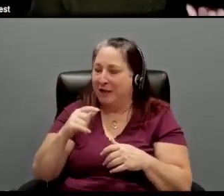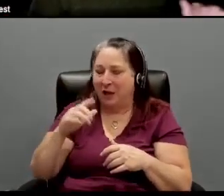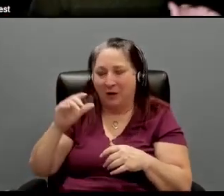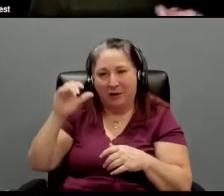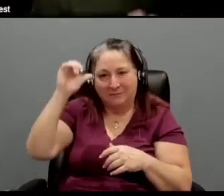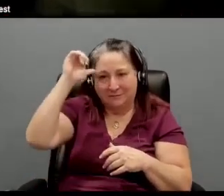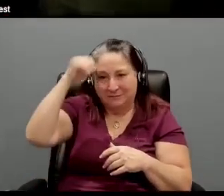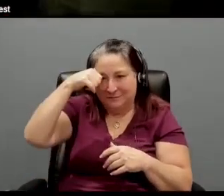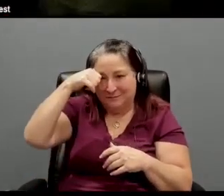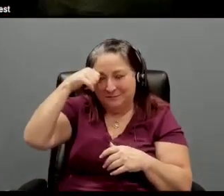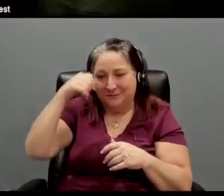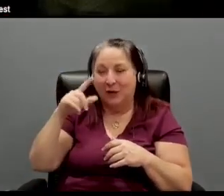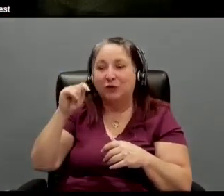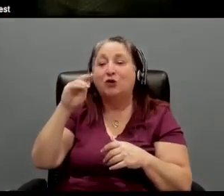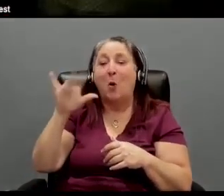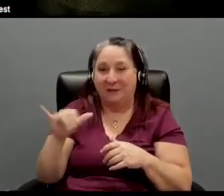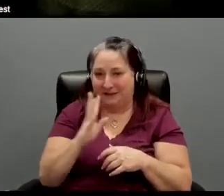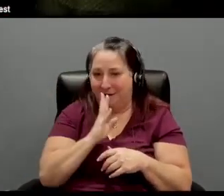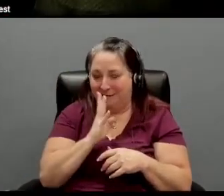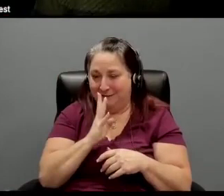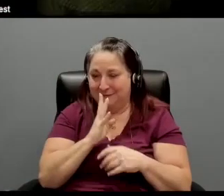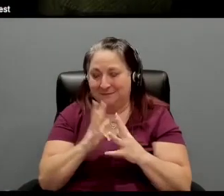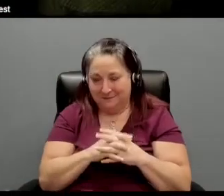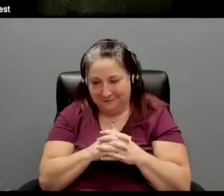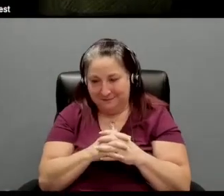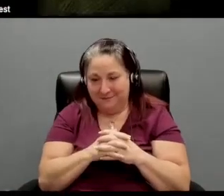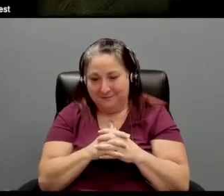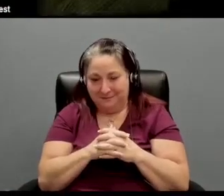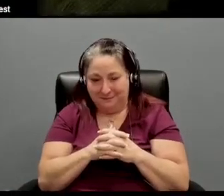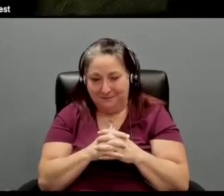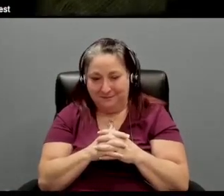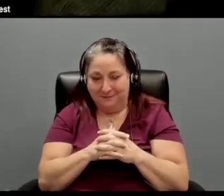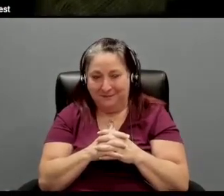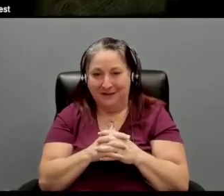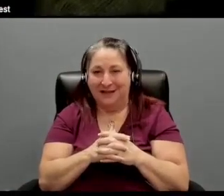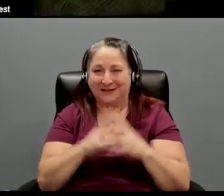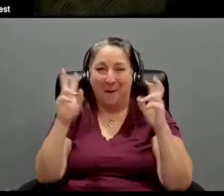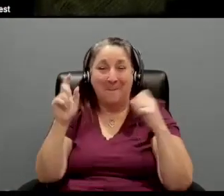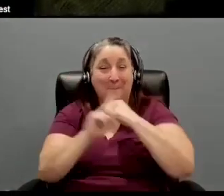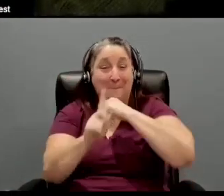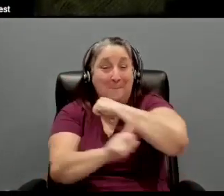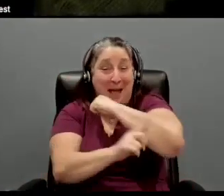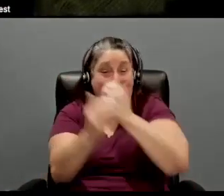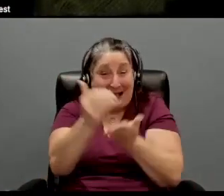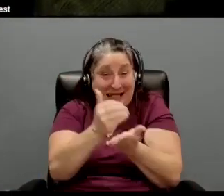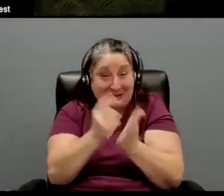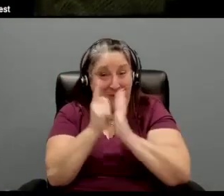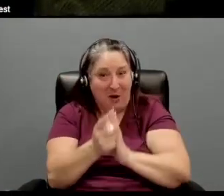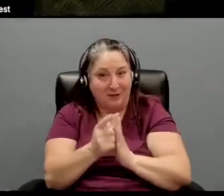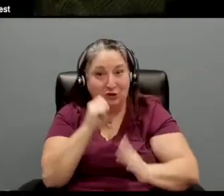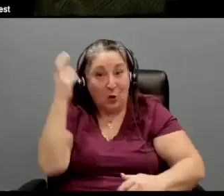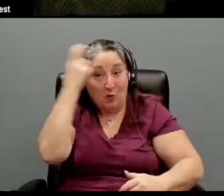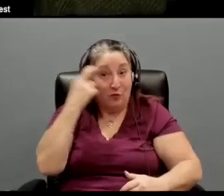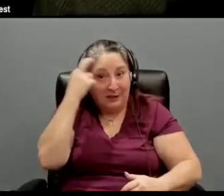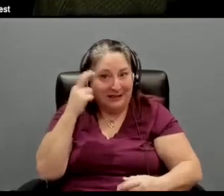like, you know, there's, there's bucket list moments you don't realize are bucket list moments until you're in